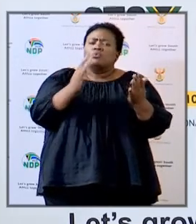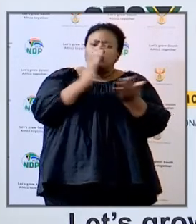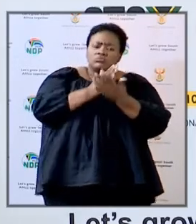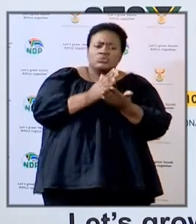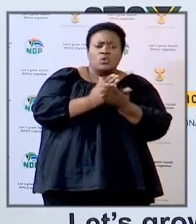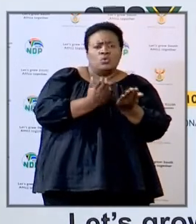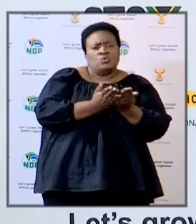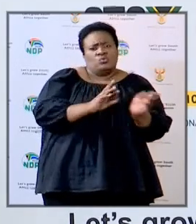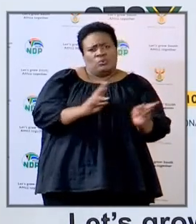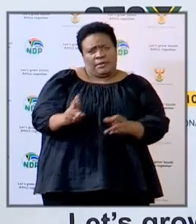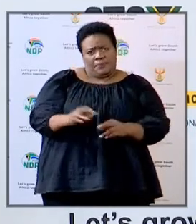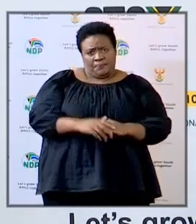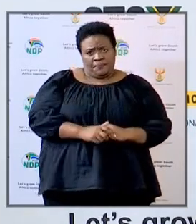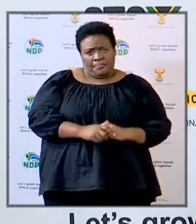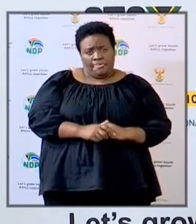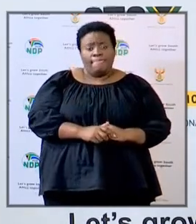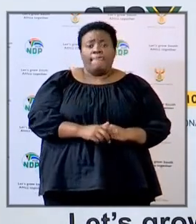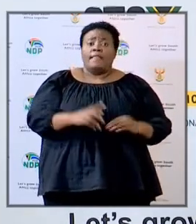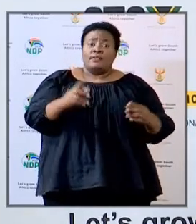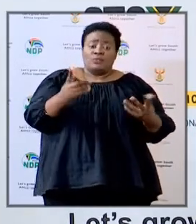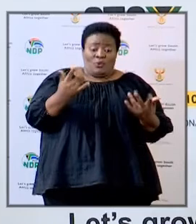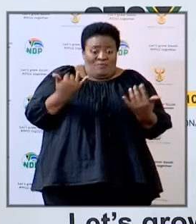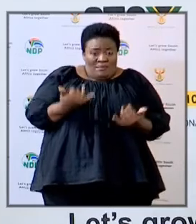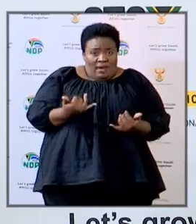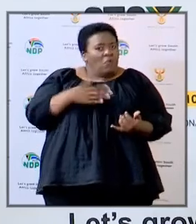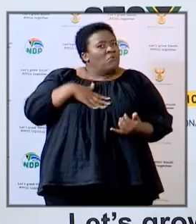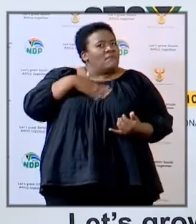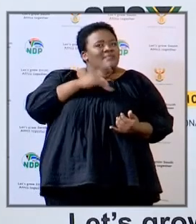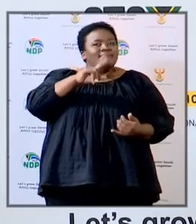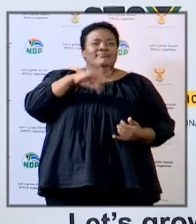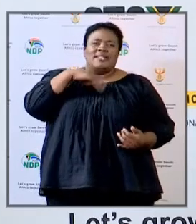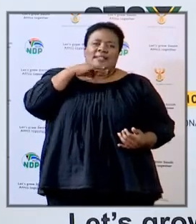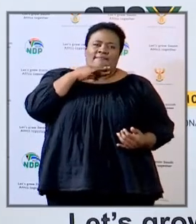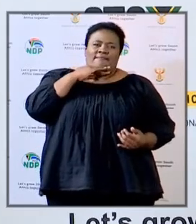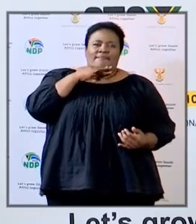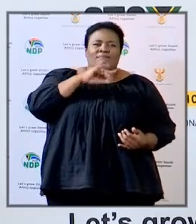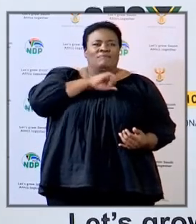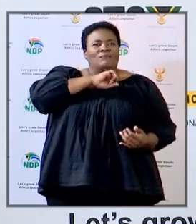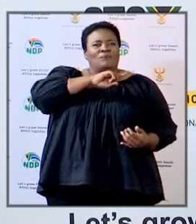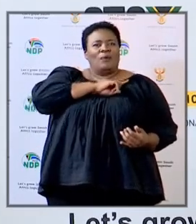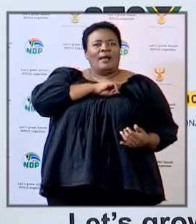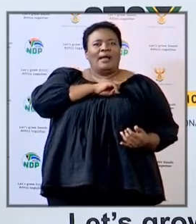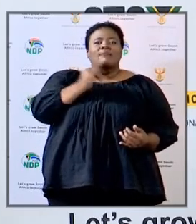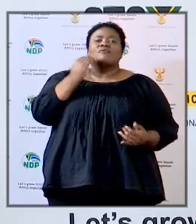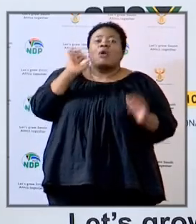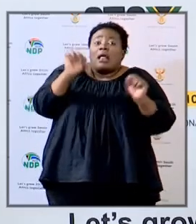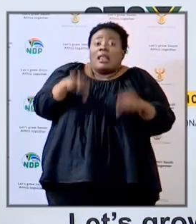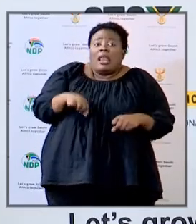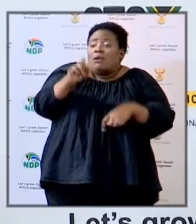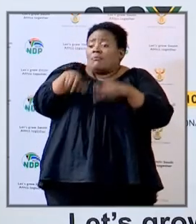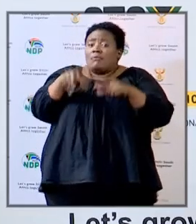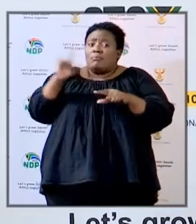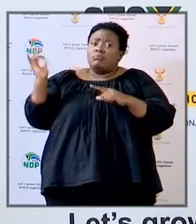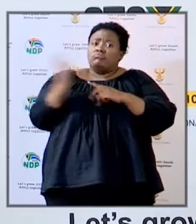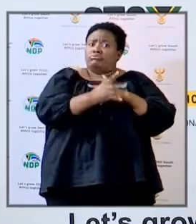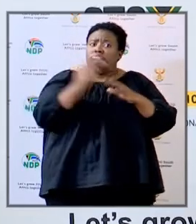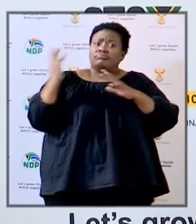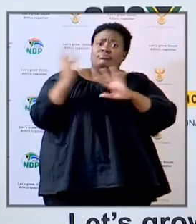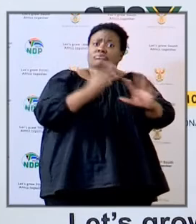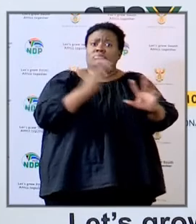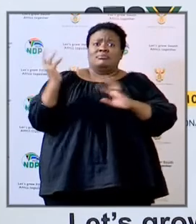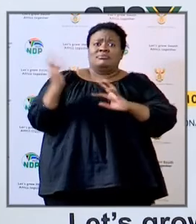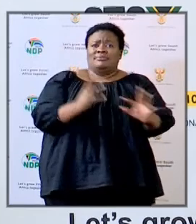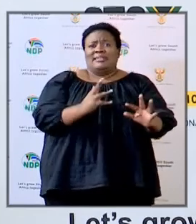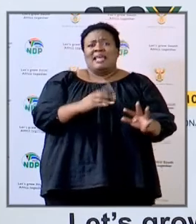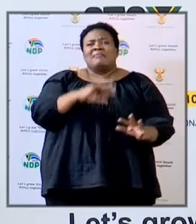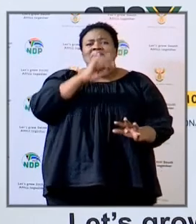and we think that that's why it's enough because we could be risking just infections